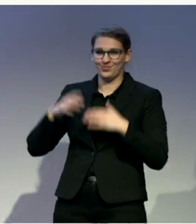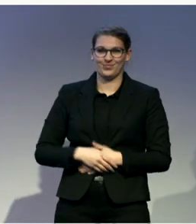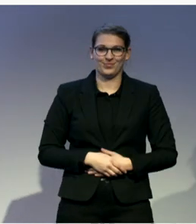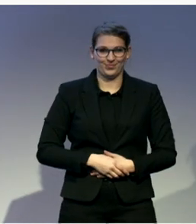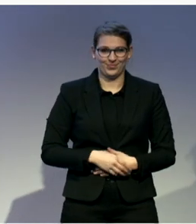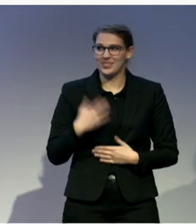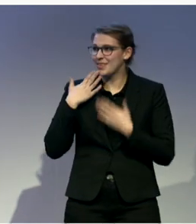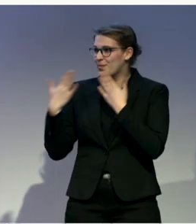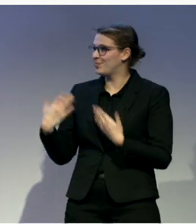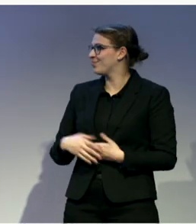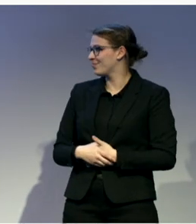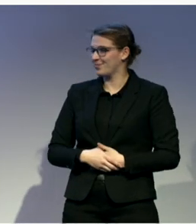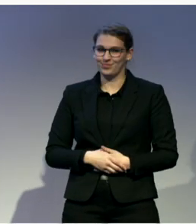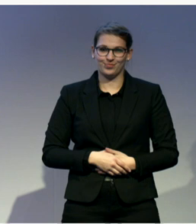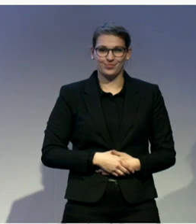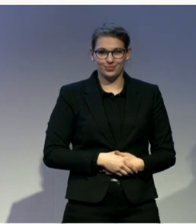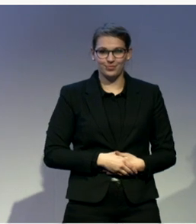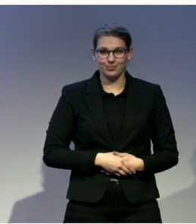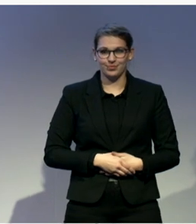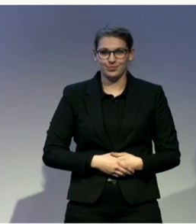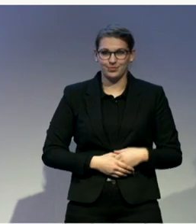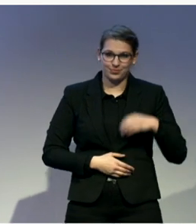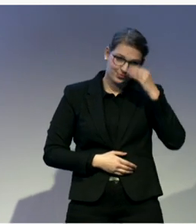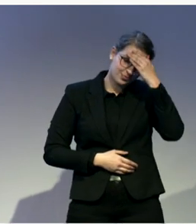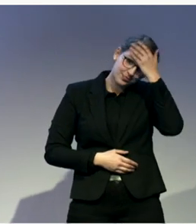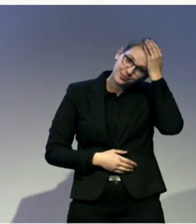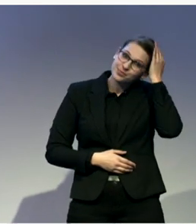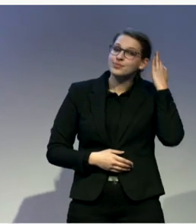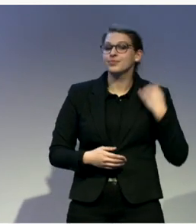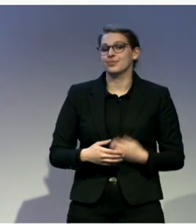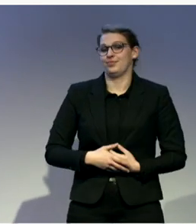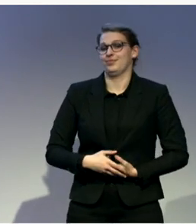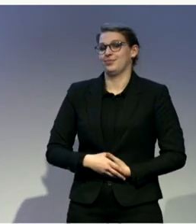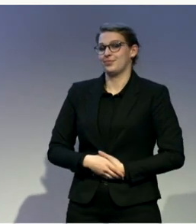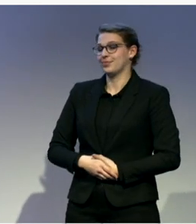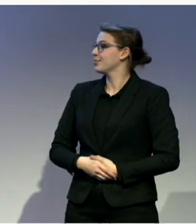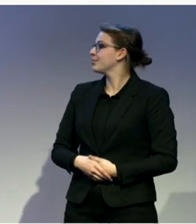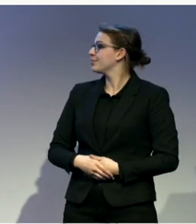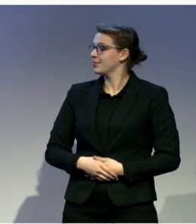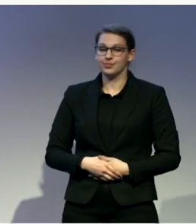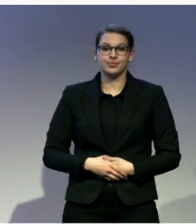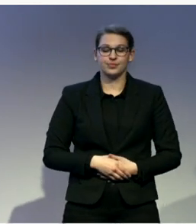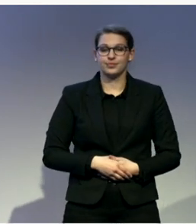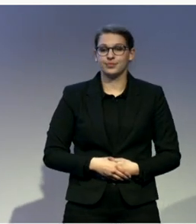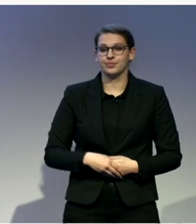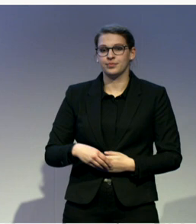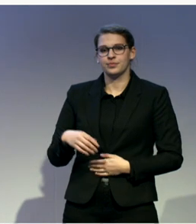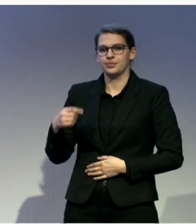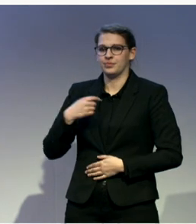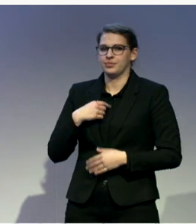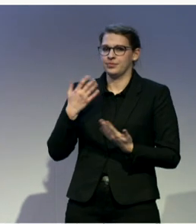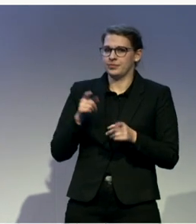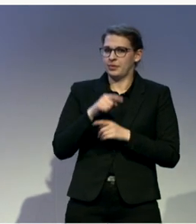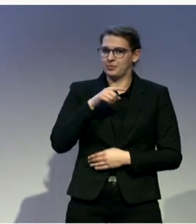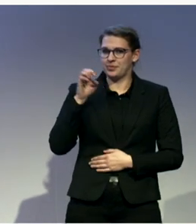And it's my party. I can do what I want to. So this is a great opportunity to tell you that IFES does more than just the